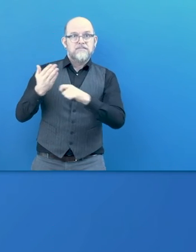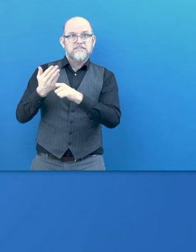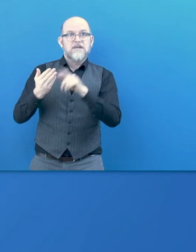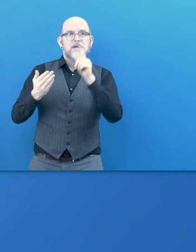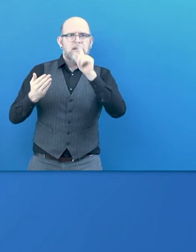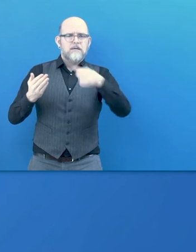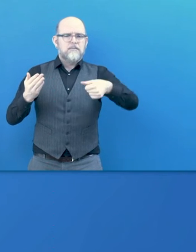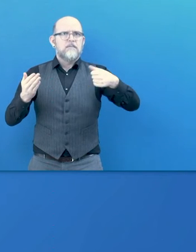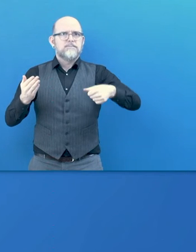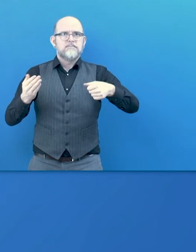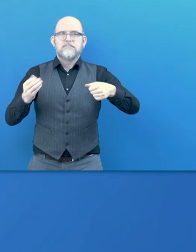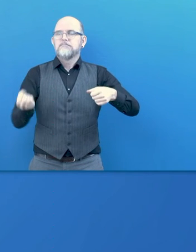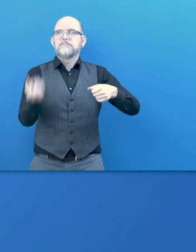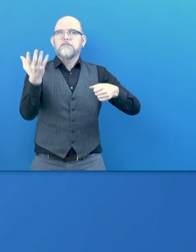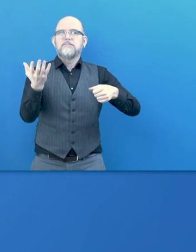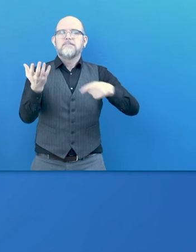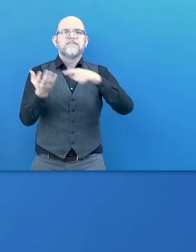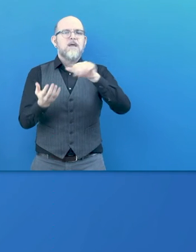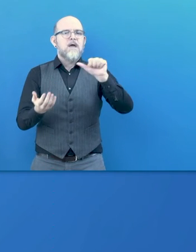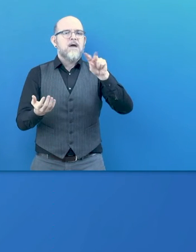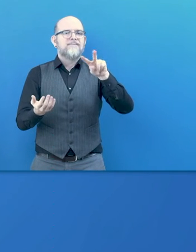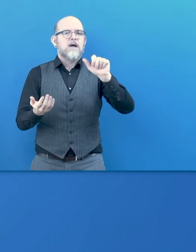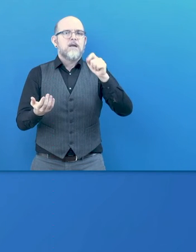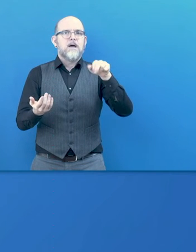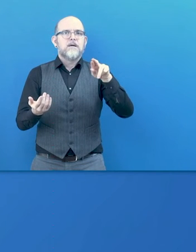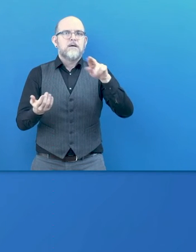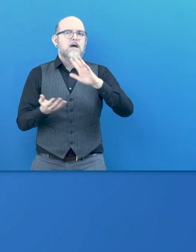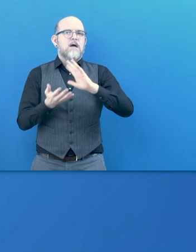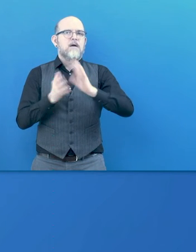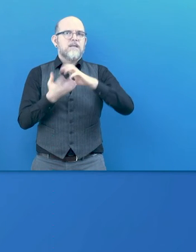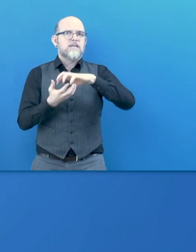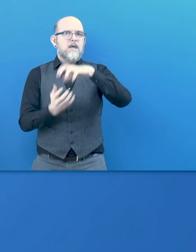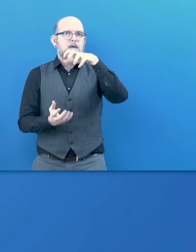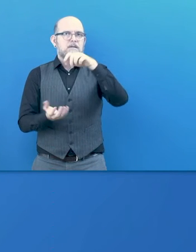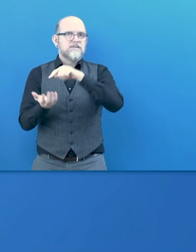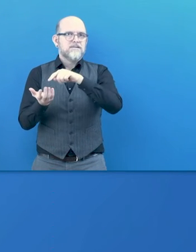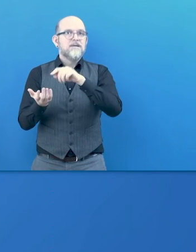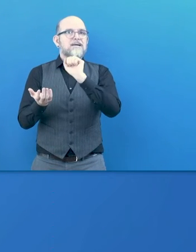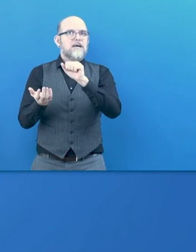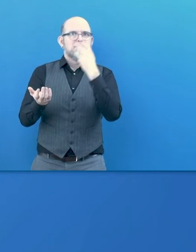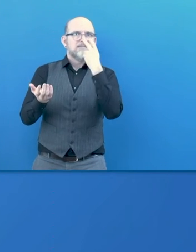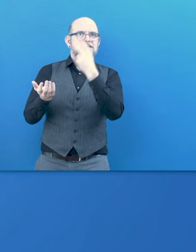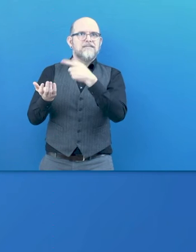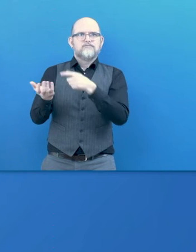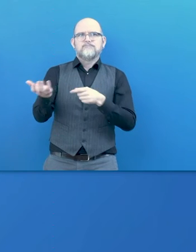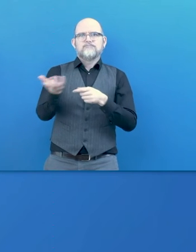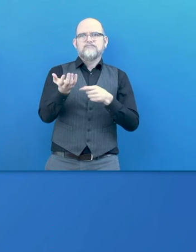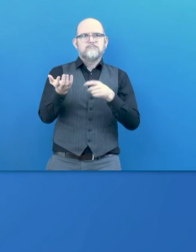interface on the web page. And after that you can, when you click on the web page,